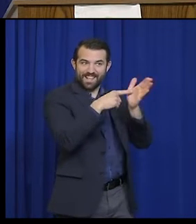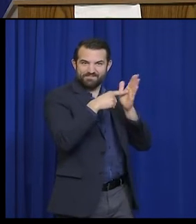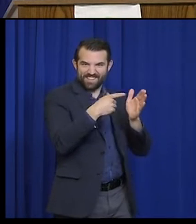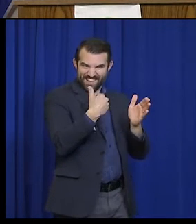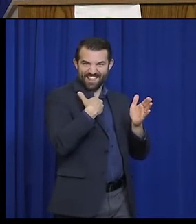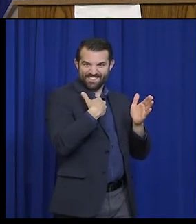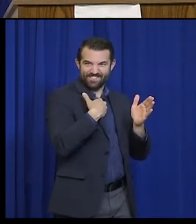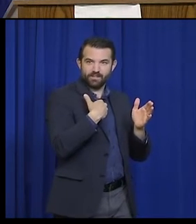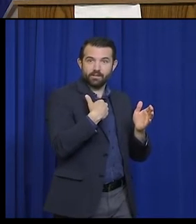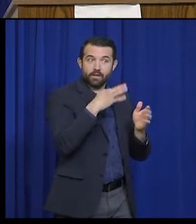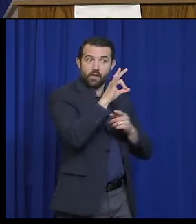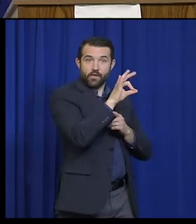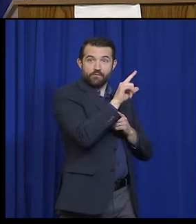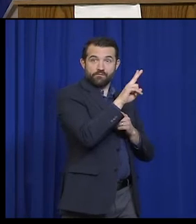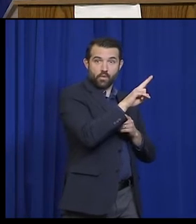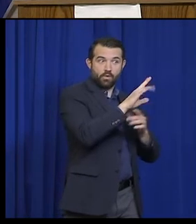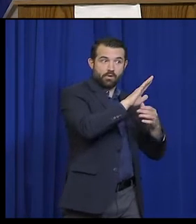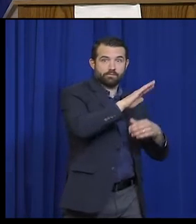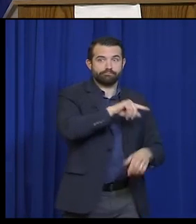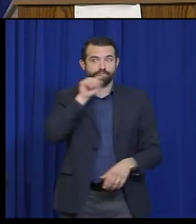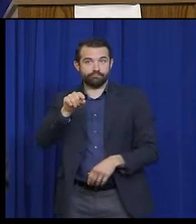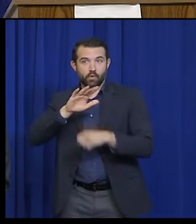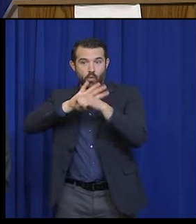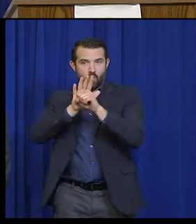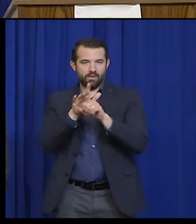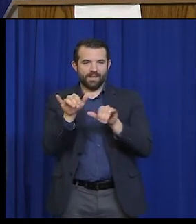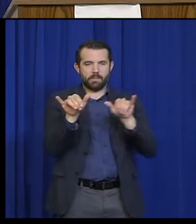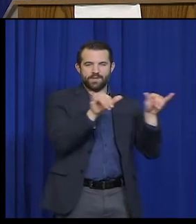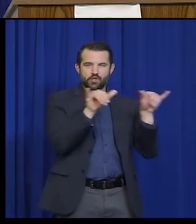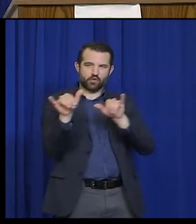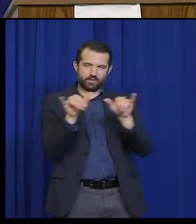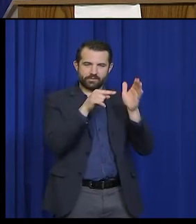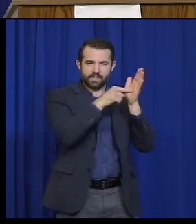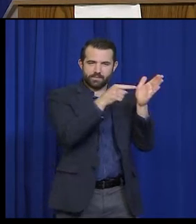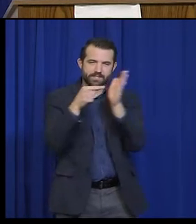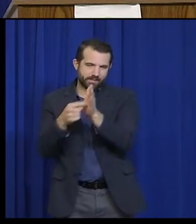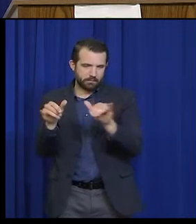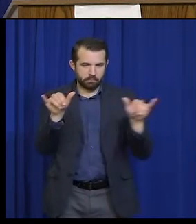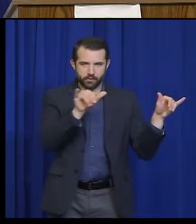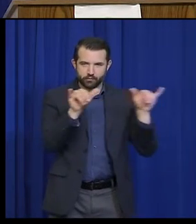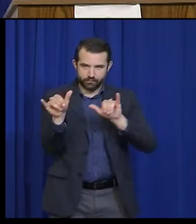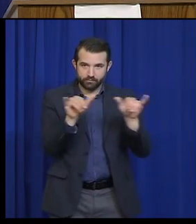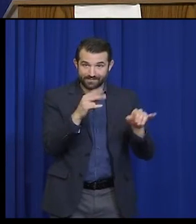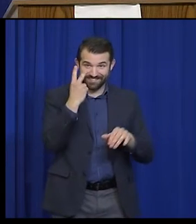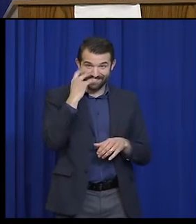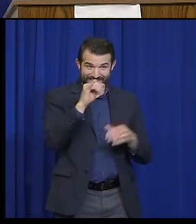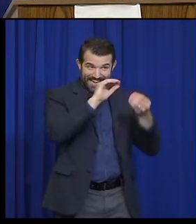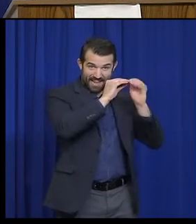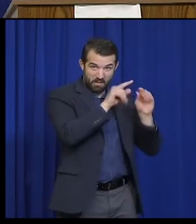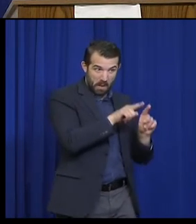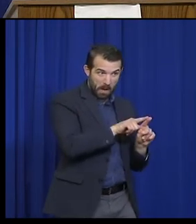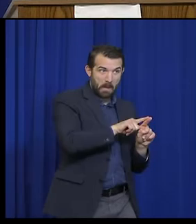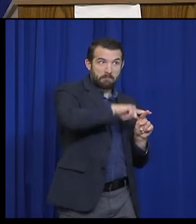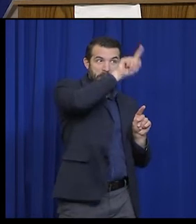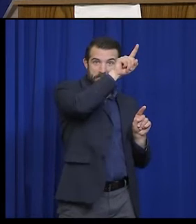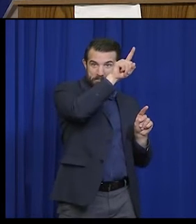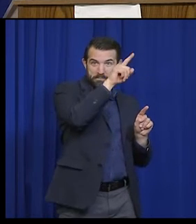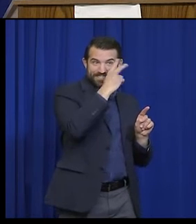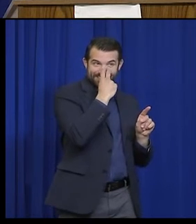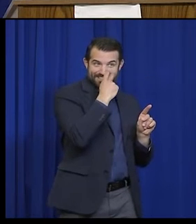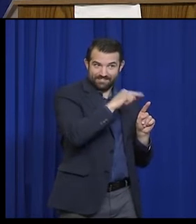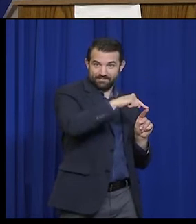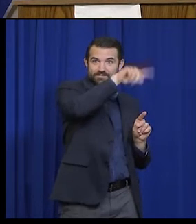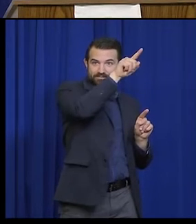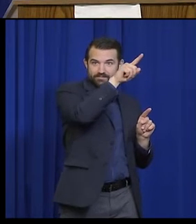symptoms of COVID-19. And what you see on this graph was a significant uptick in those visits in early April,